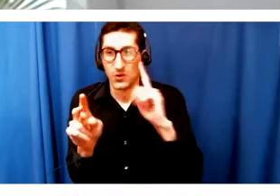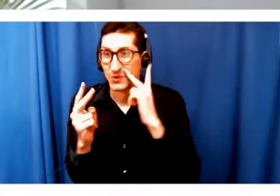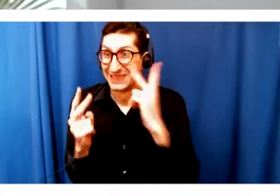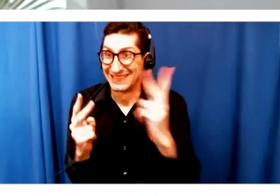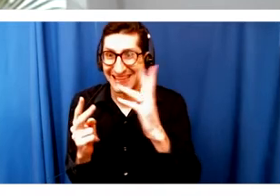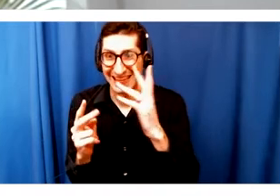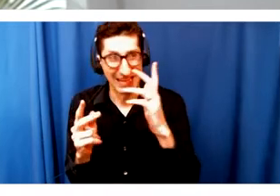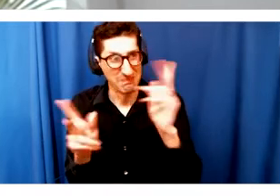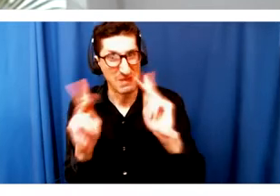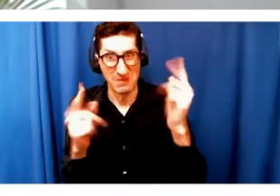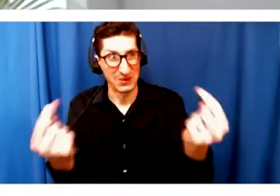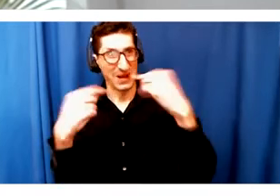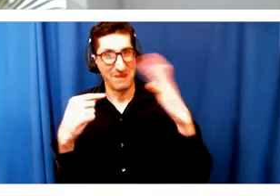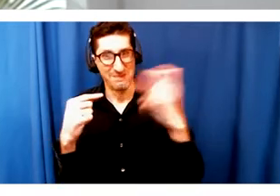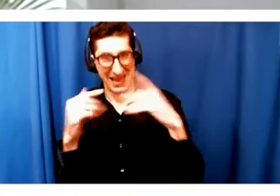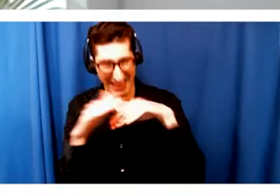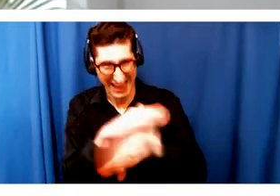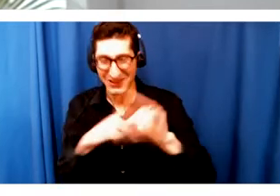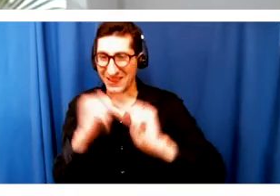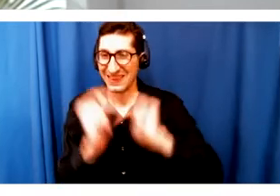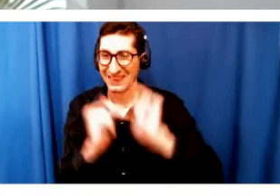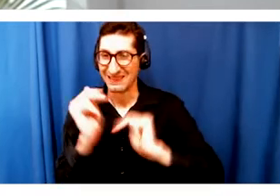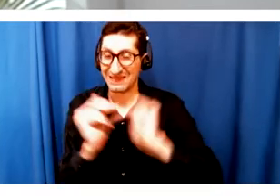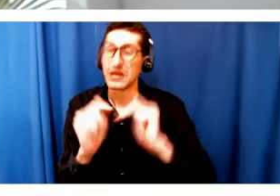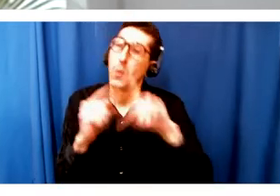again when we can do that safely and properly.